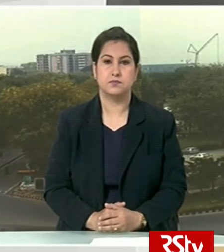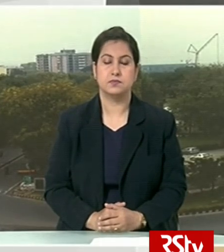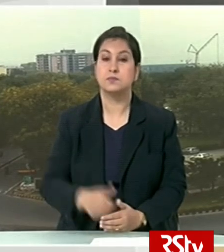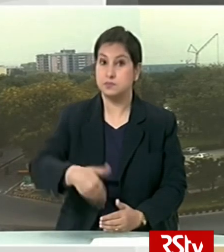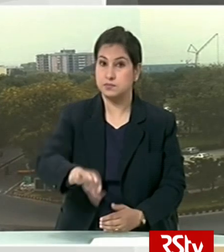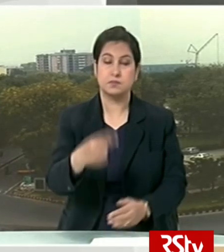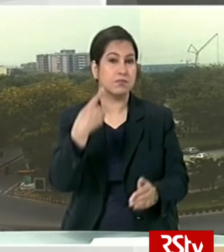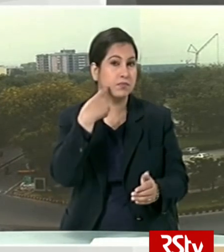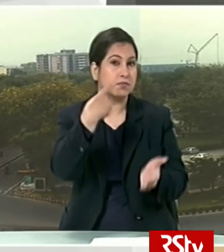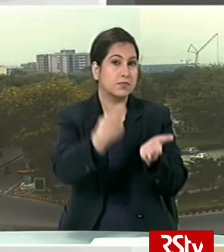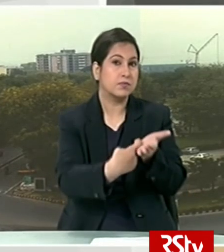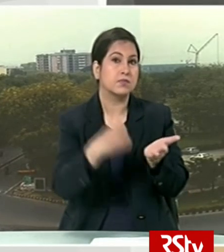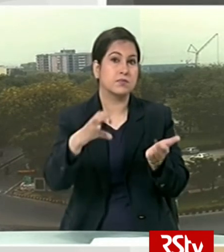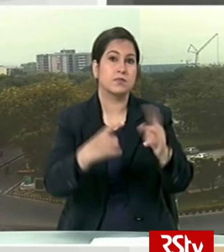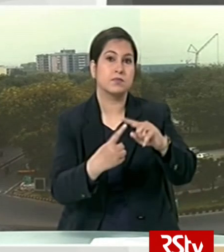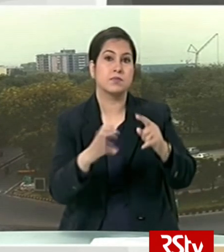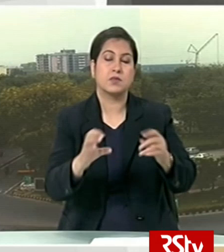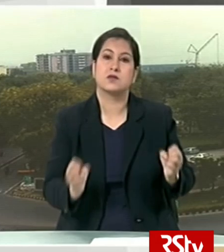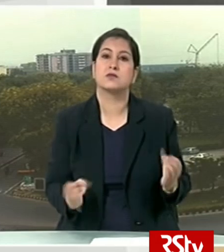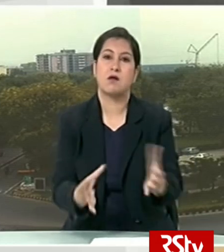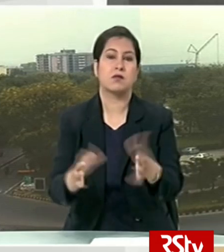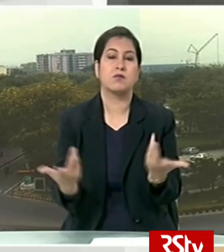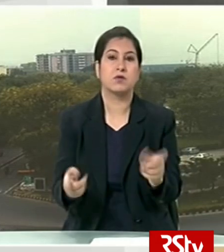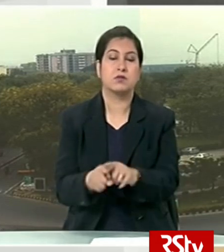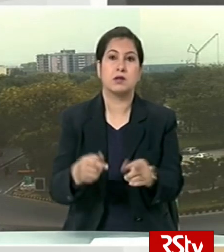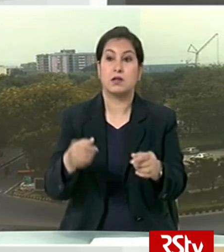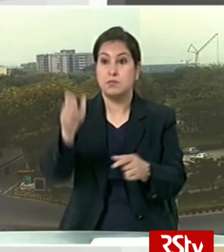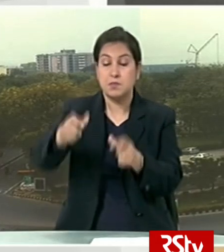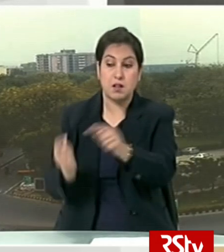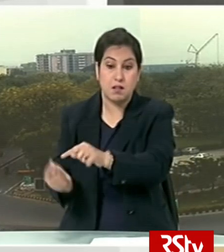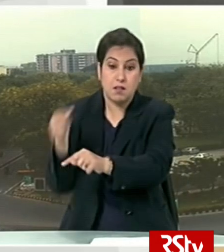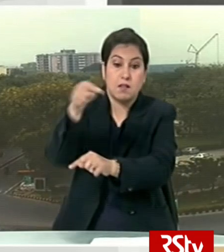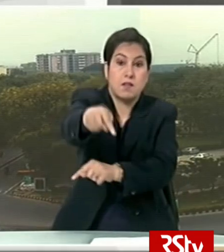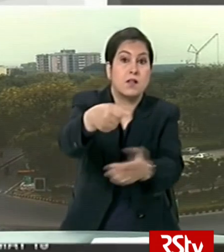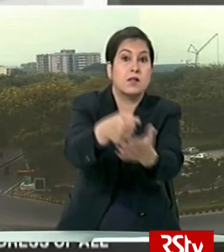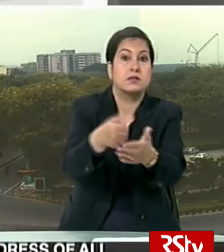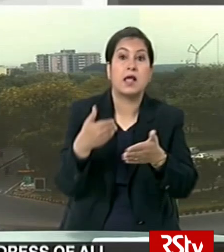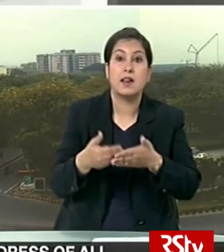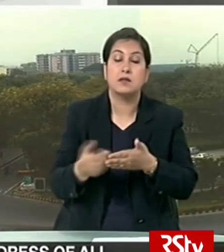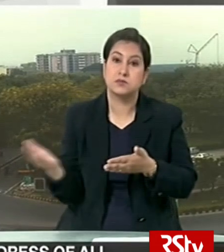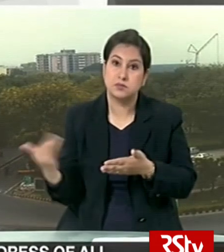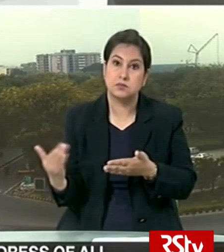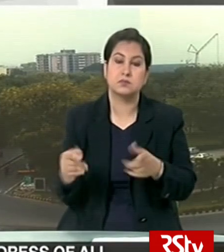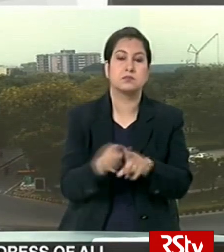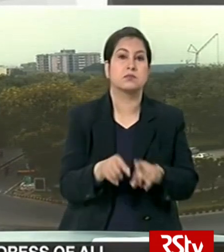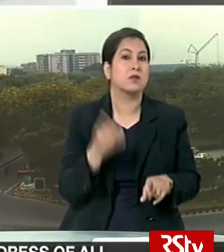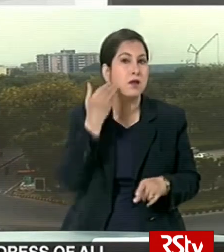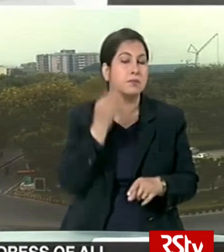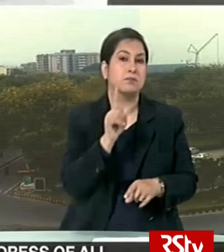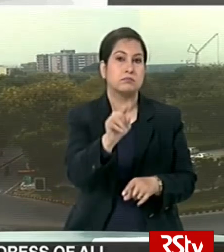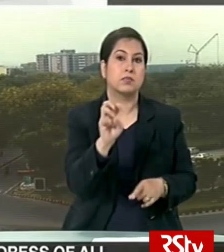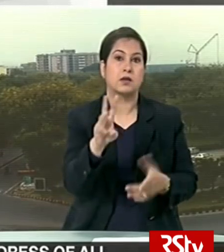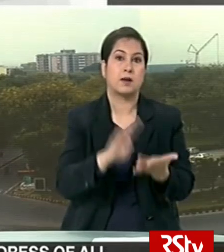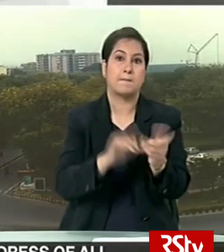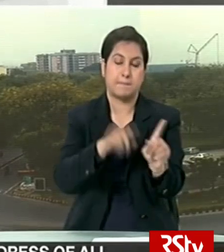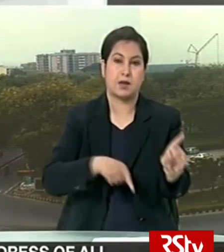Meanwhile IRCTC has started taking the destination addresses of all passengers booking tickets from the 13th of May This